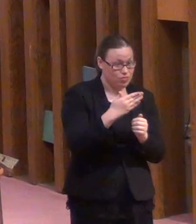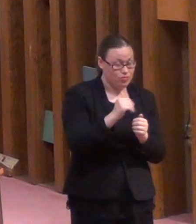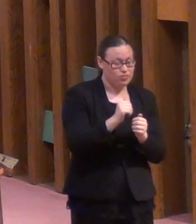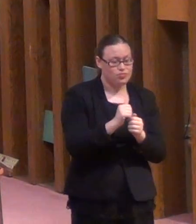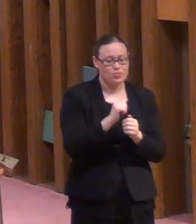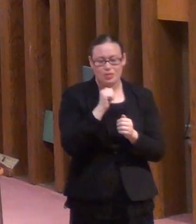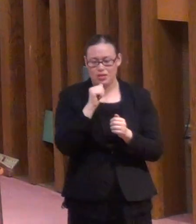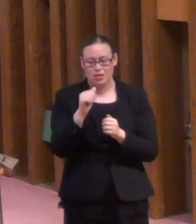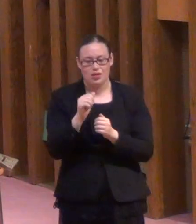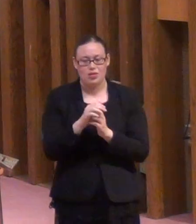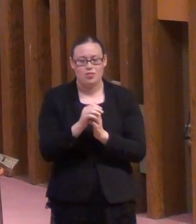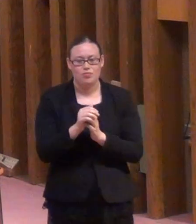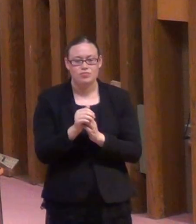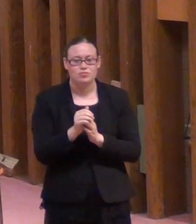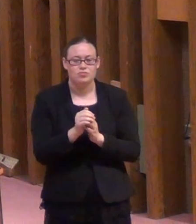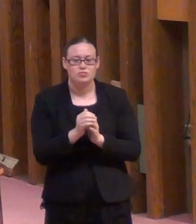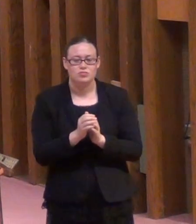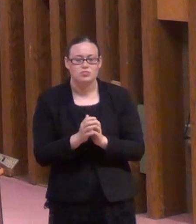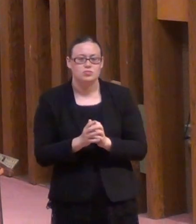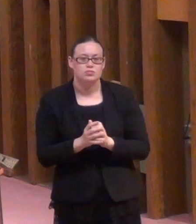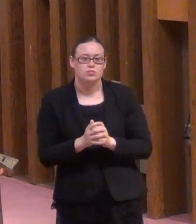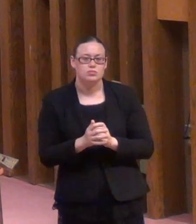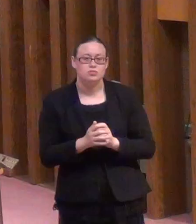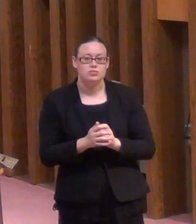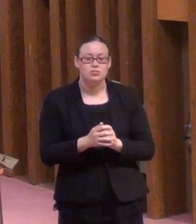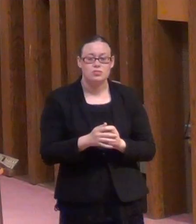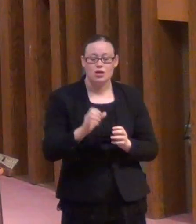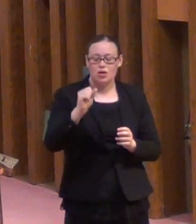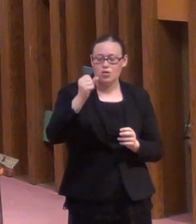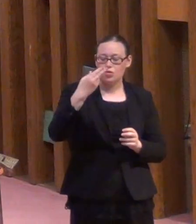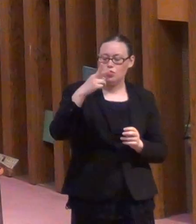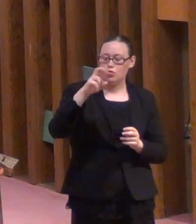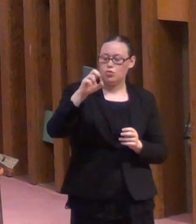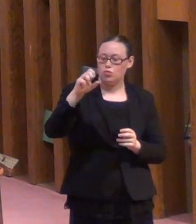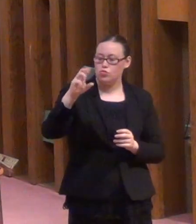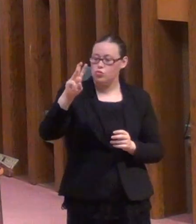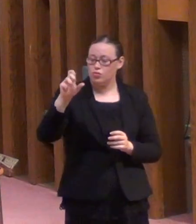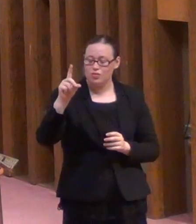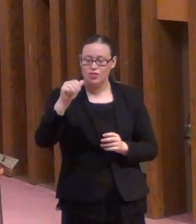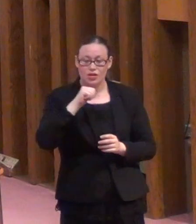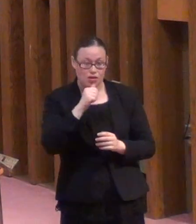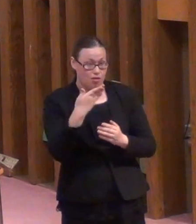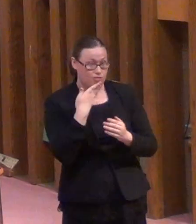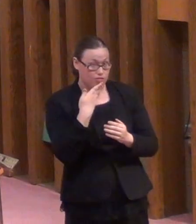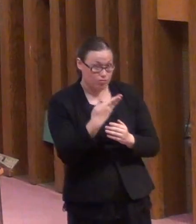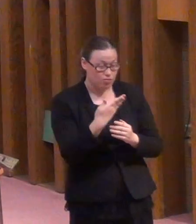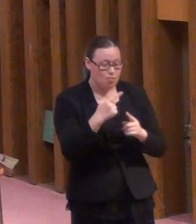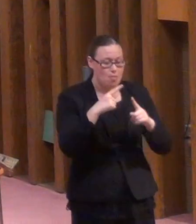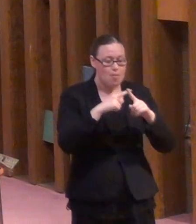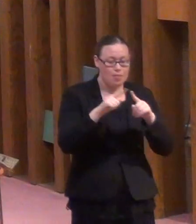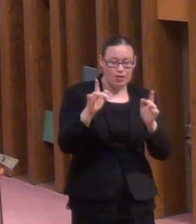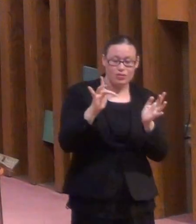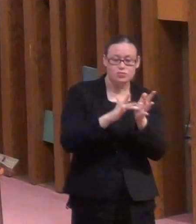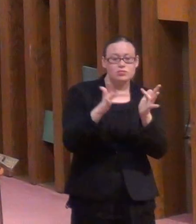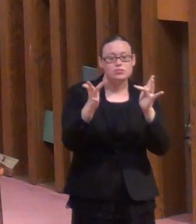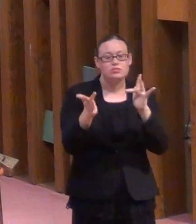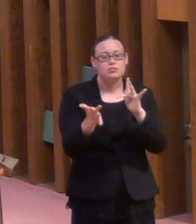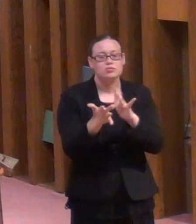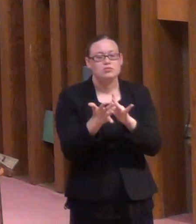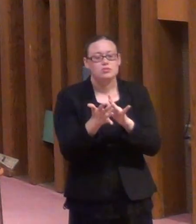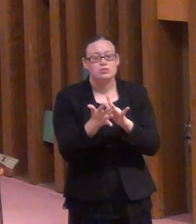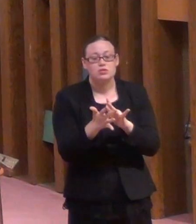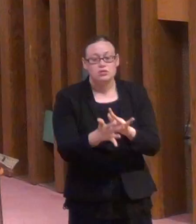in the Bible, by the way. Shrewdness and subtlety are not virtues. But Jesus is